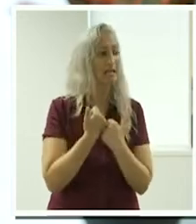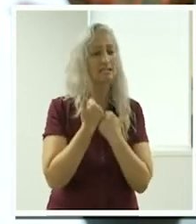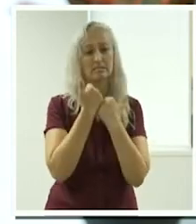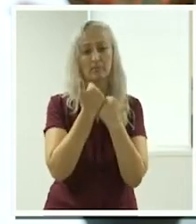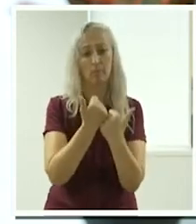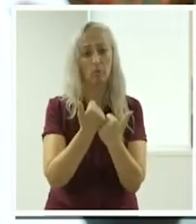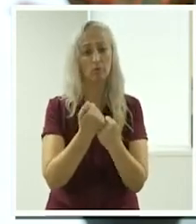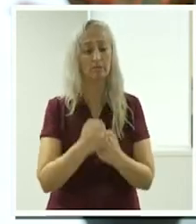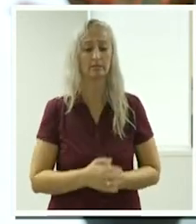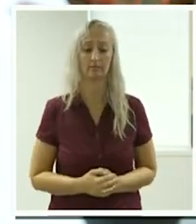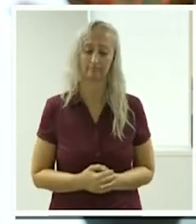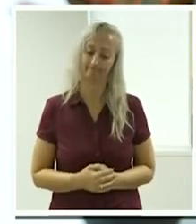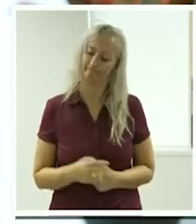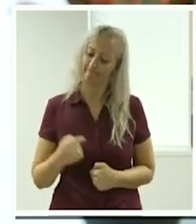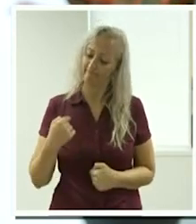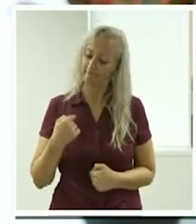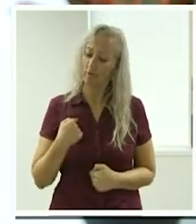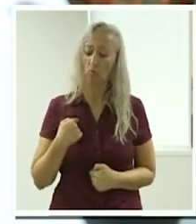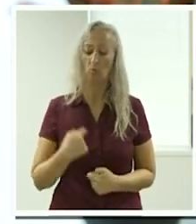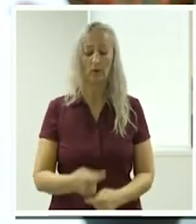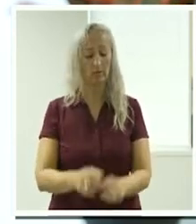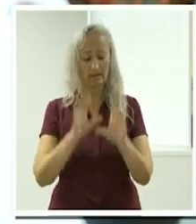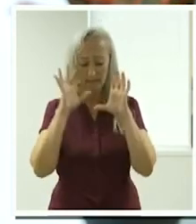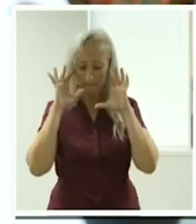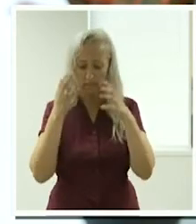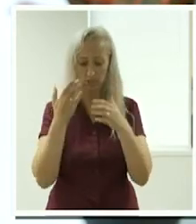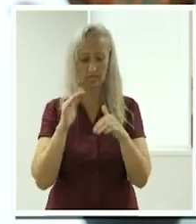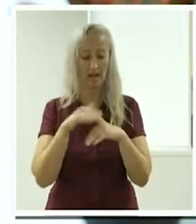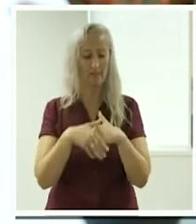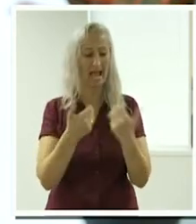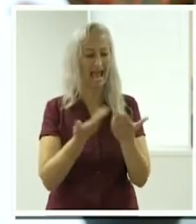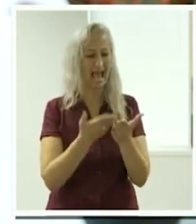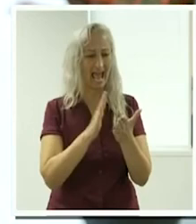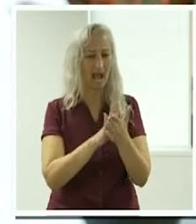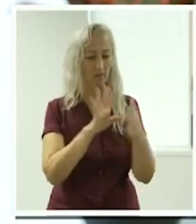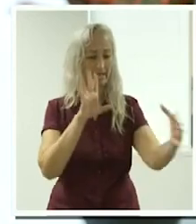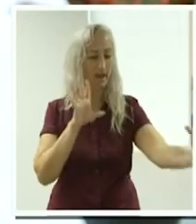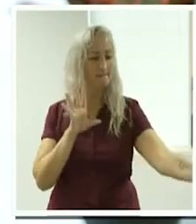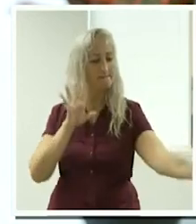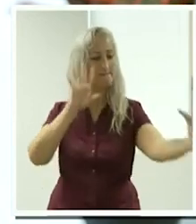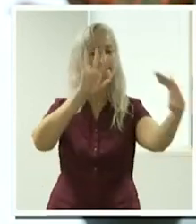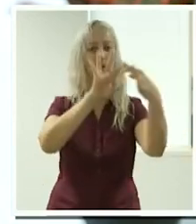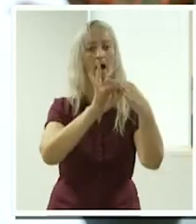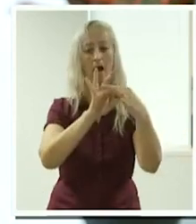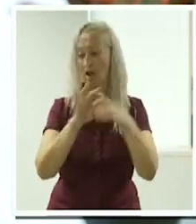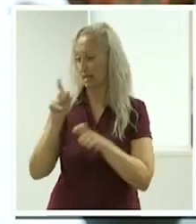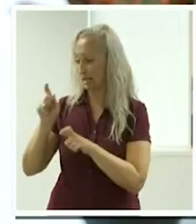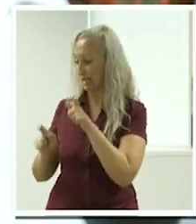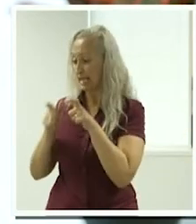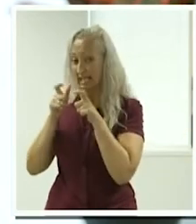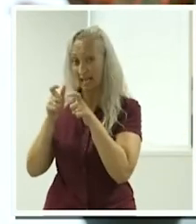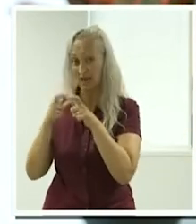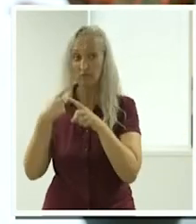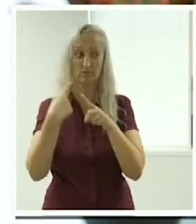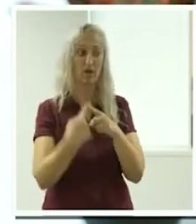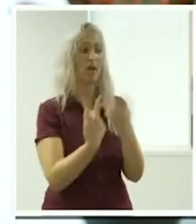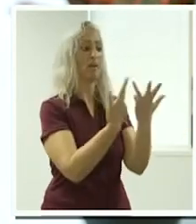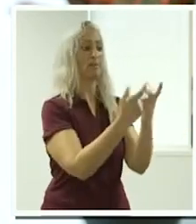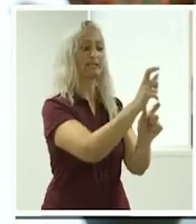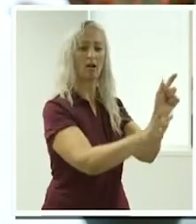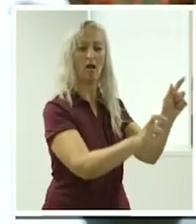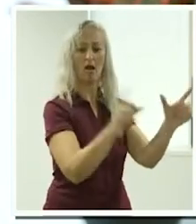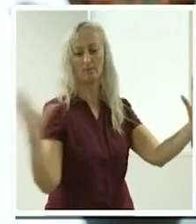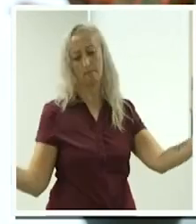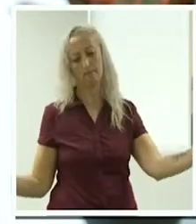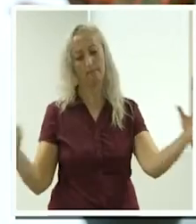people that live in those same communities so how we bring people together and allow people to work it out flexibly together i think is really the key to the future of aged care and